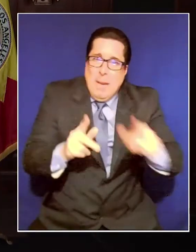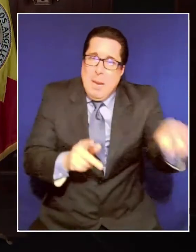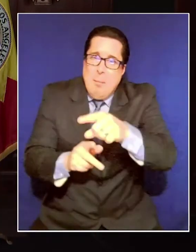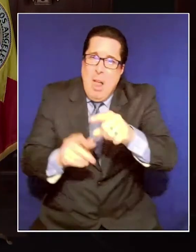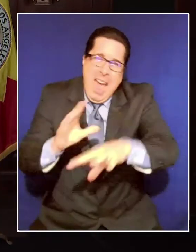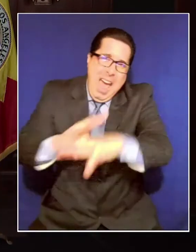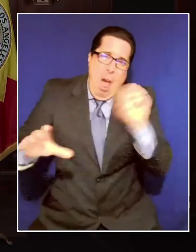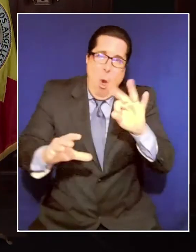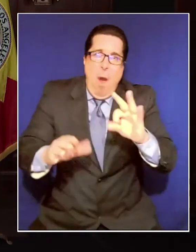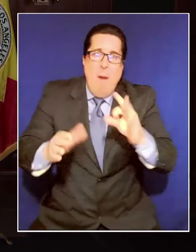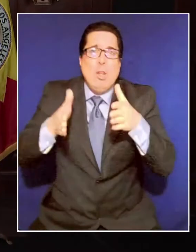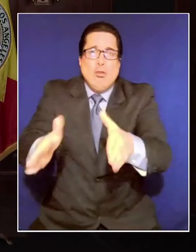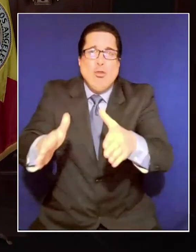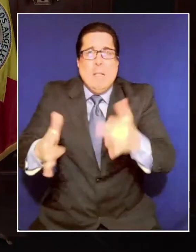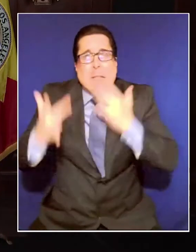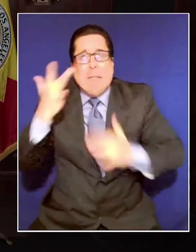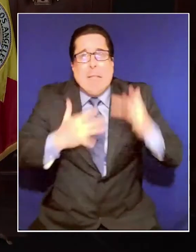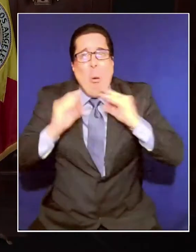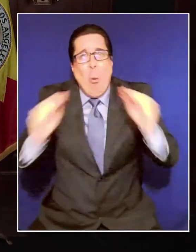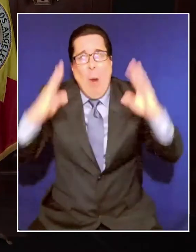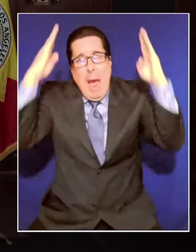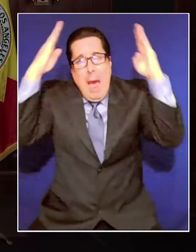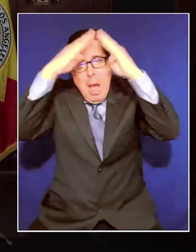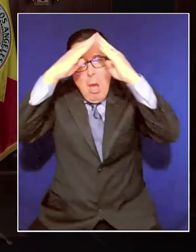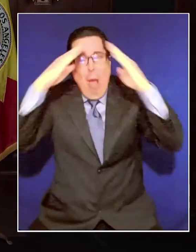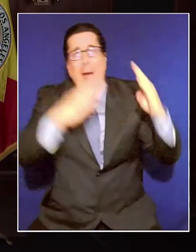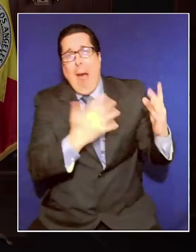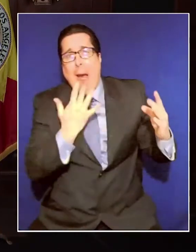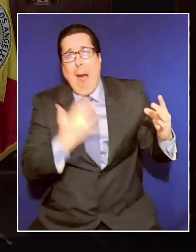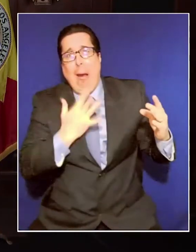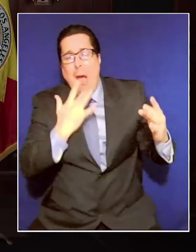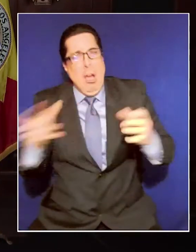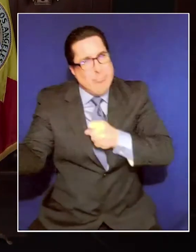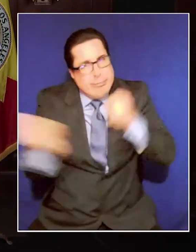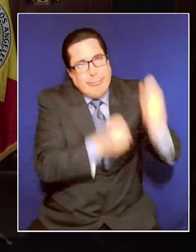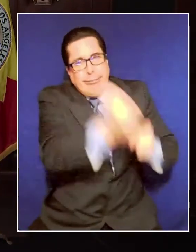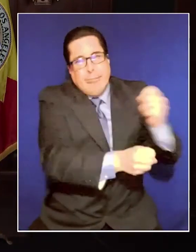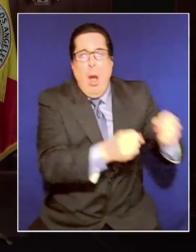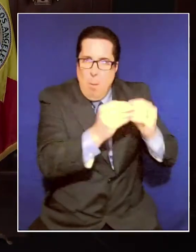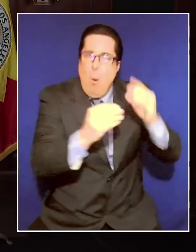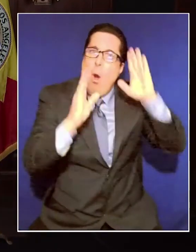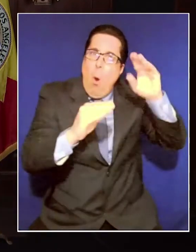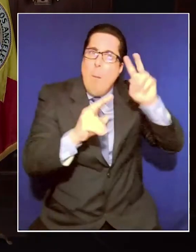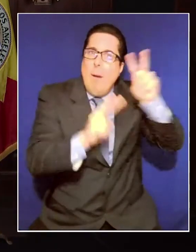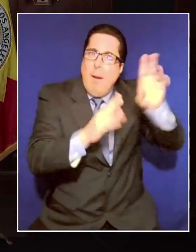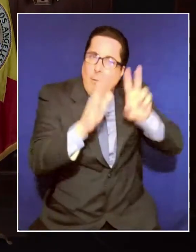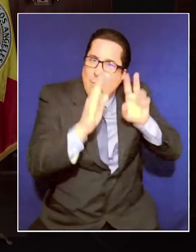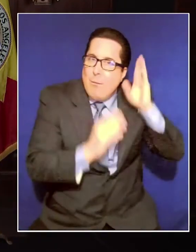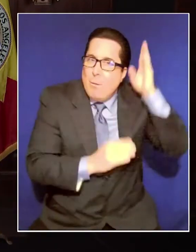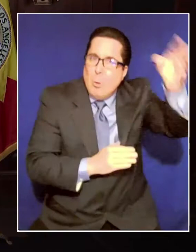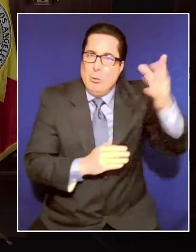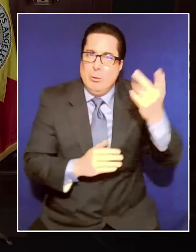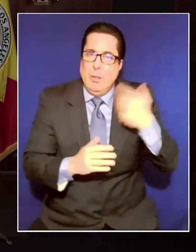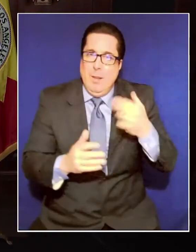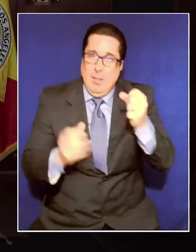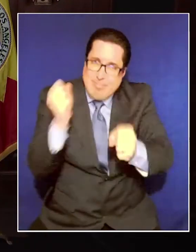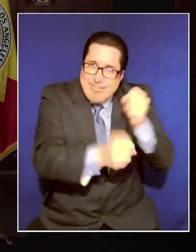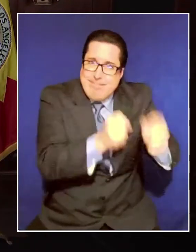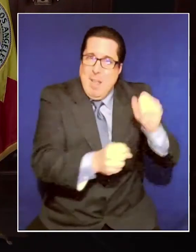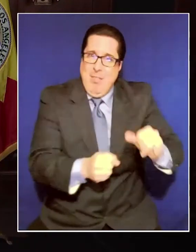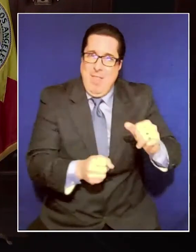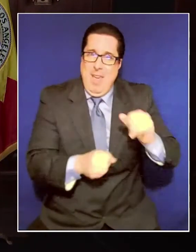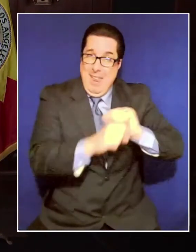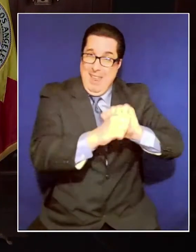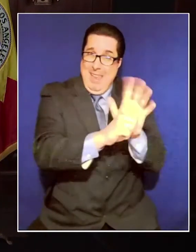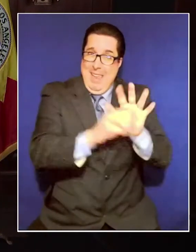future. Just as we never lost sight of the plight of our unhoused neighbors in this pandemic, we have stayed focused on ensuring also